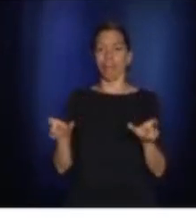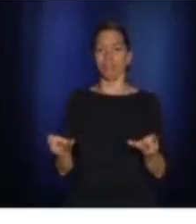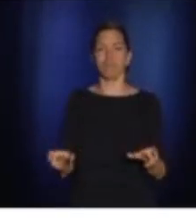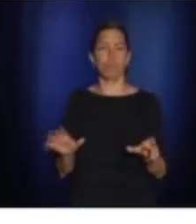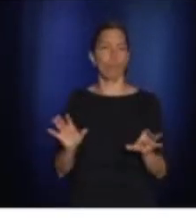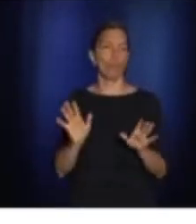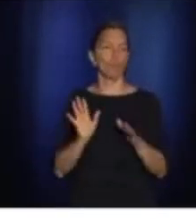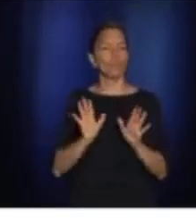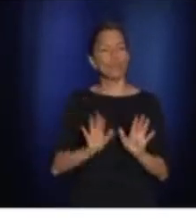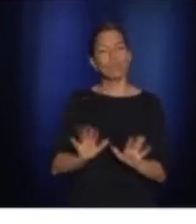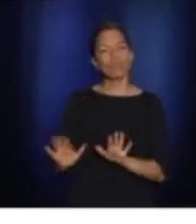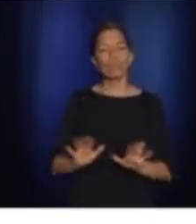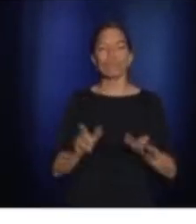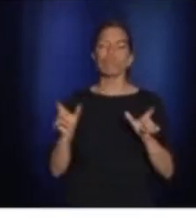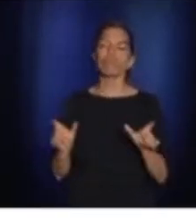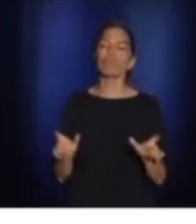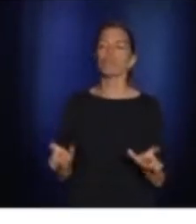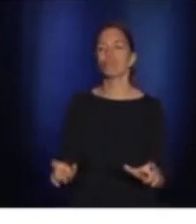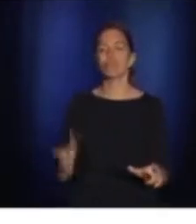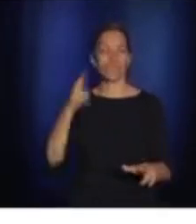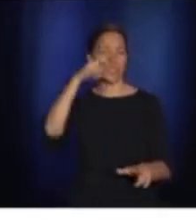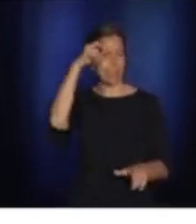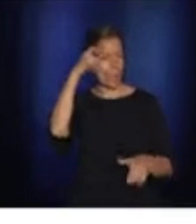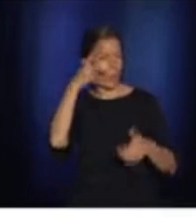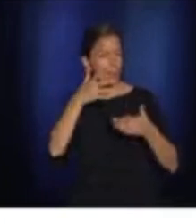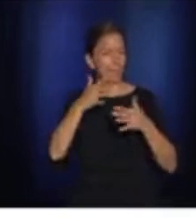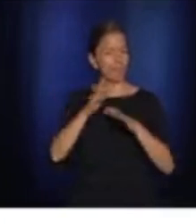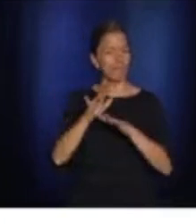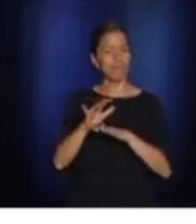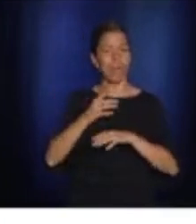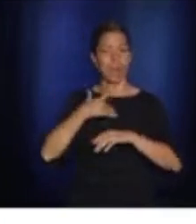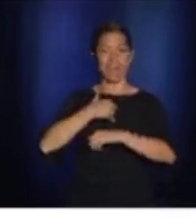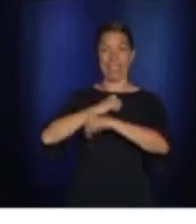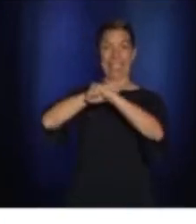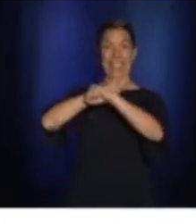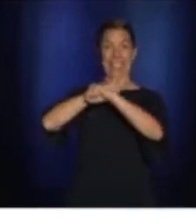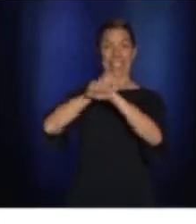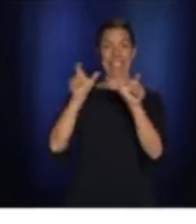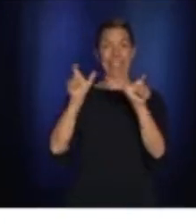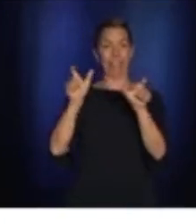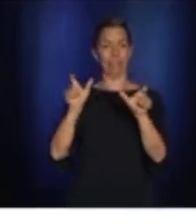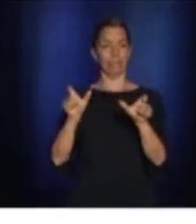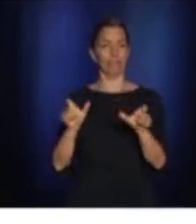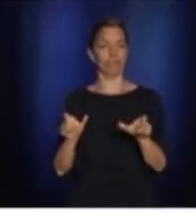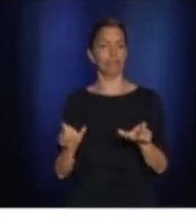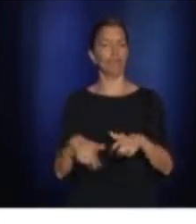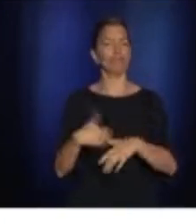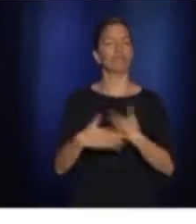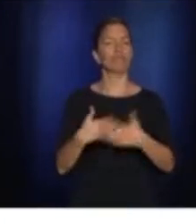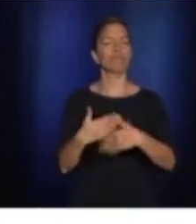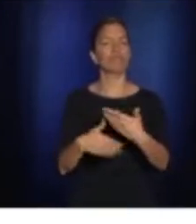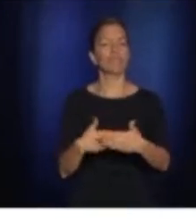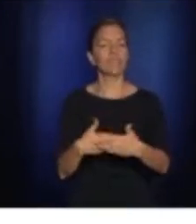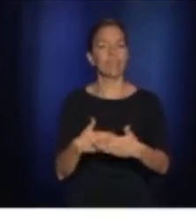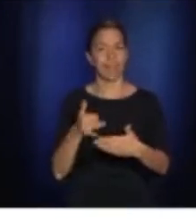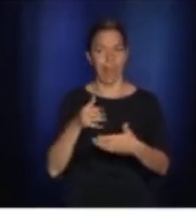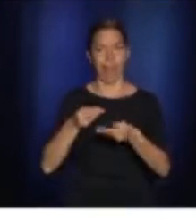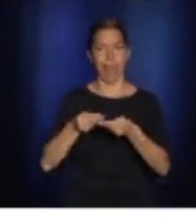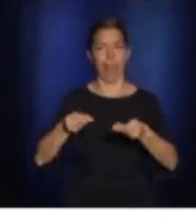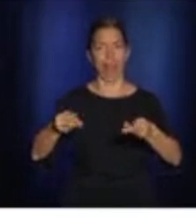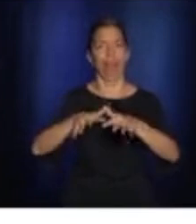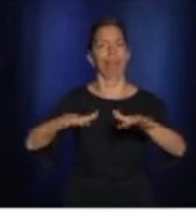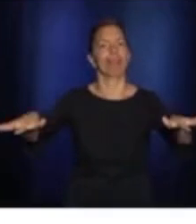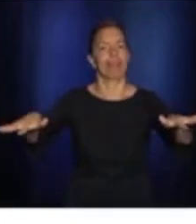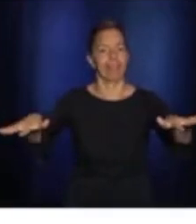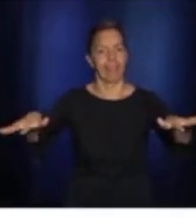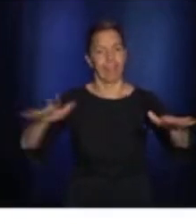protective procedure and feel that there's no risk with the others. And then we've seen many contacts and very often people may